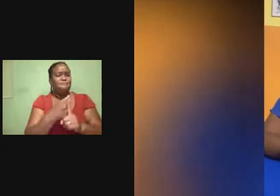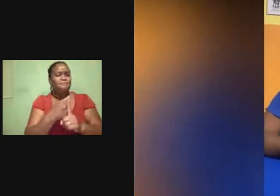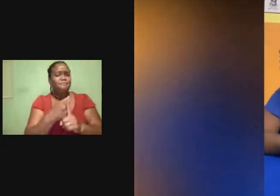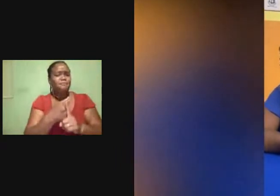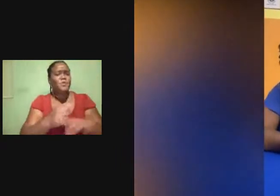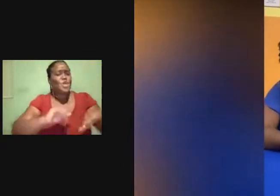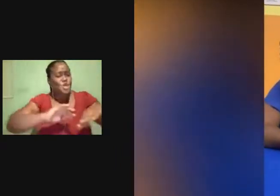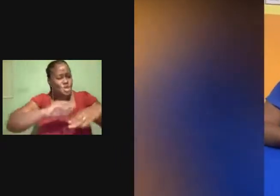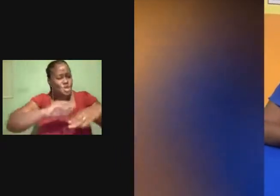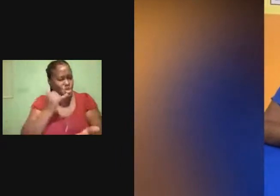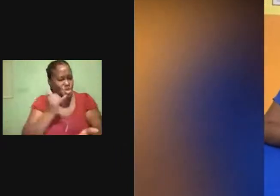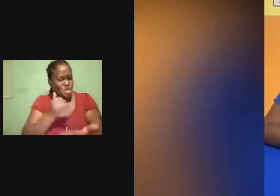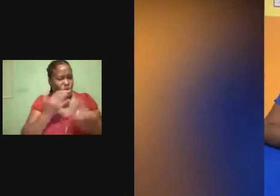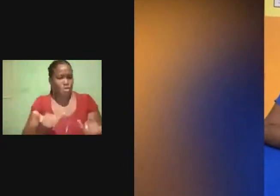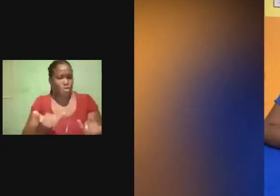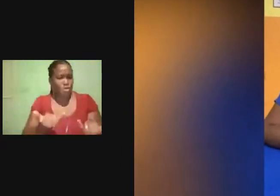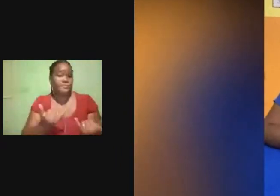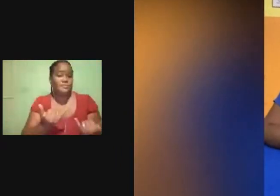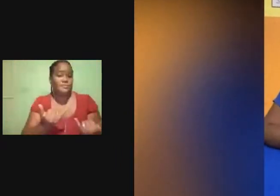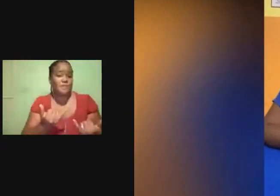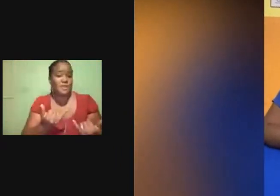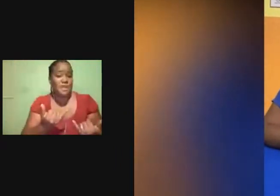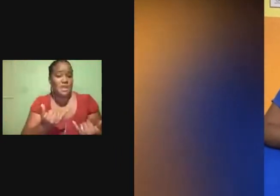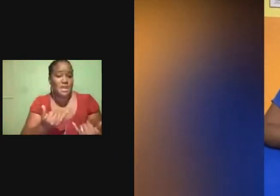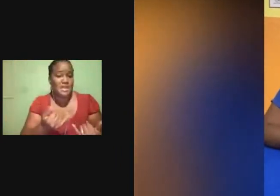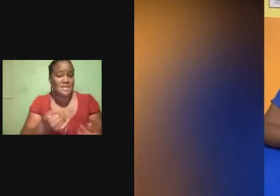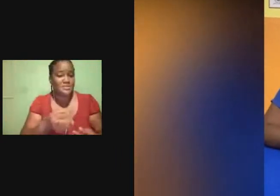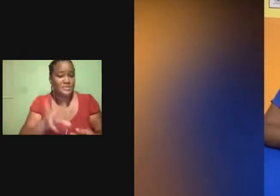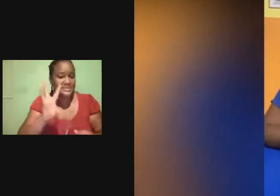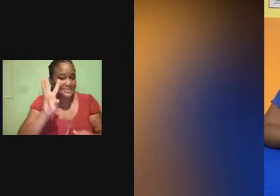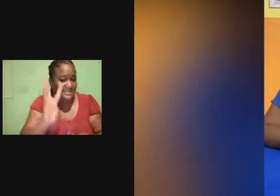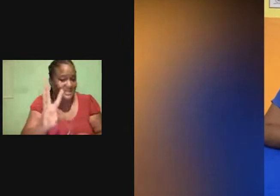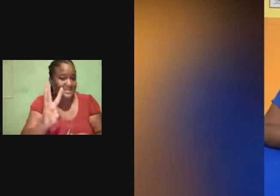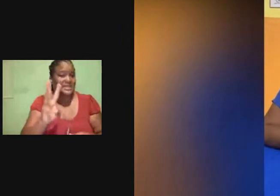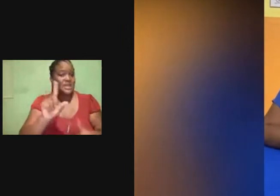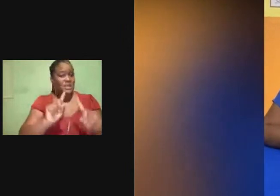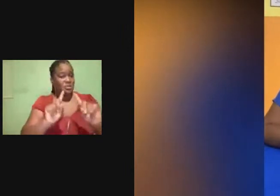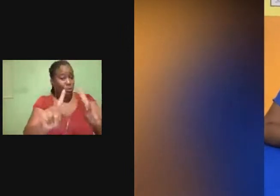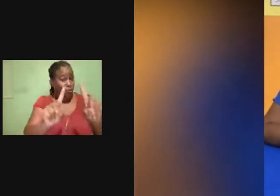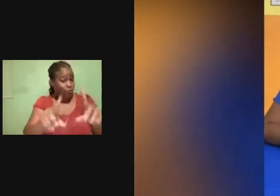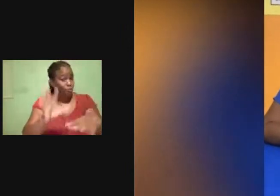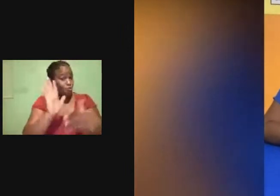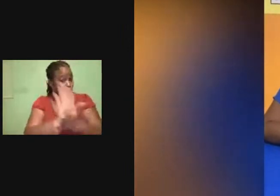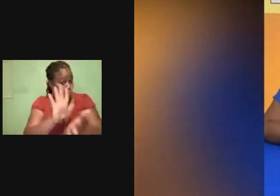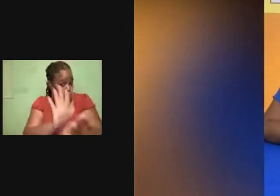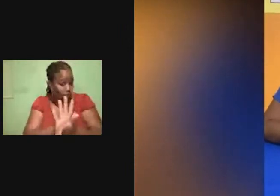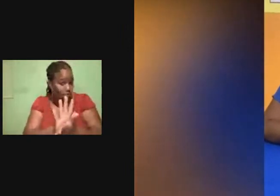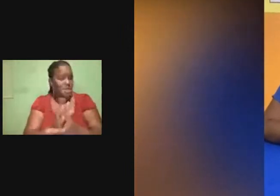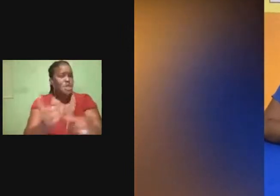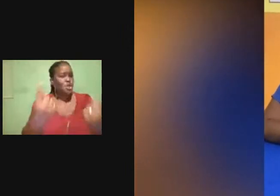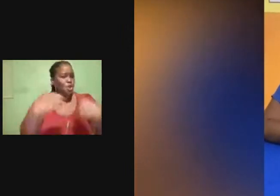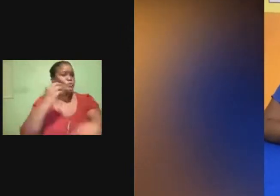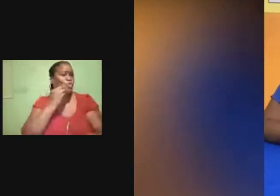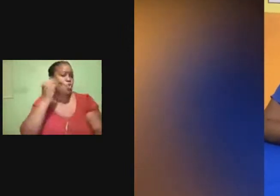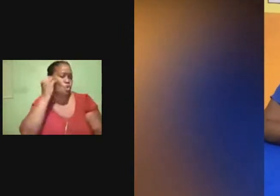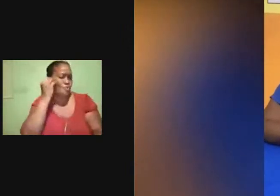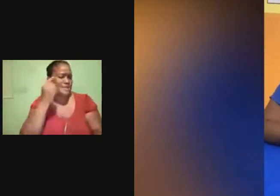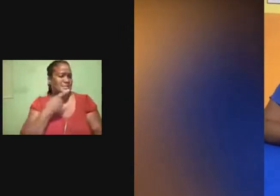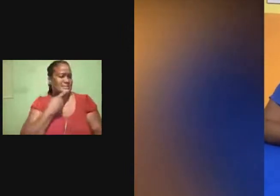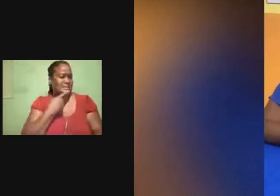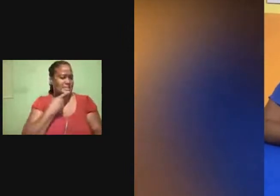Now, Nathaniel being six, he goes to school. He comes home, said, Nathaniel, how was school?